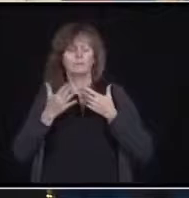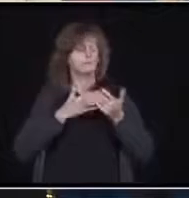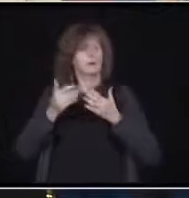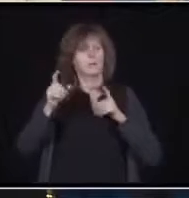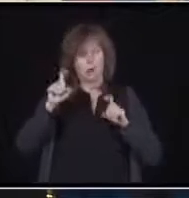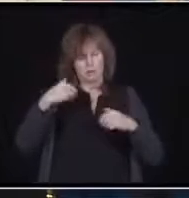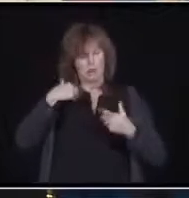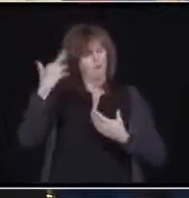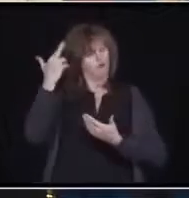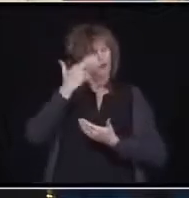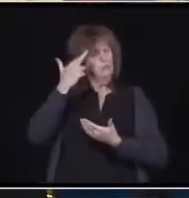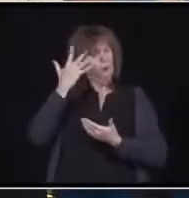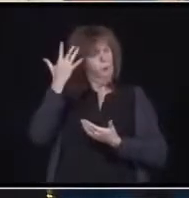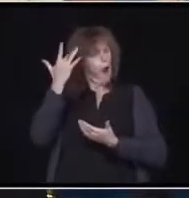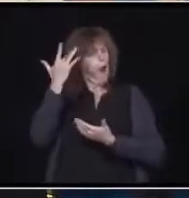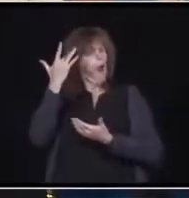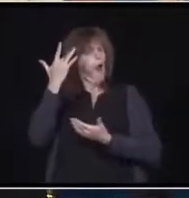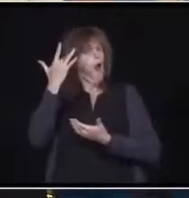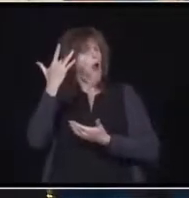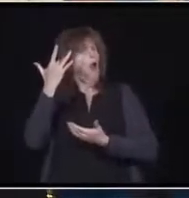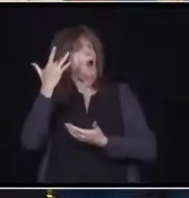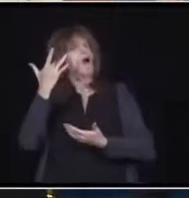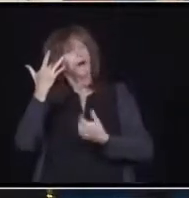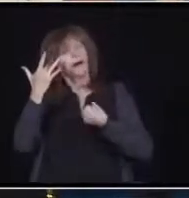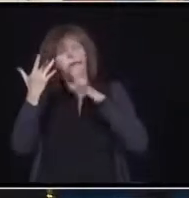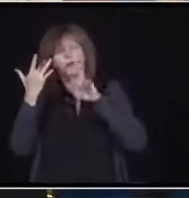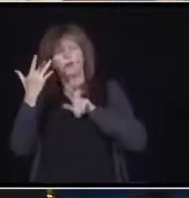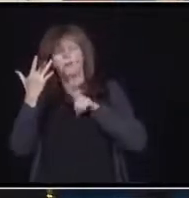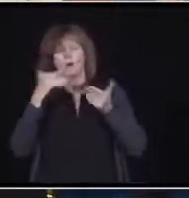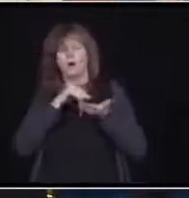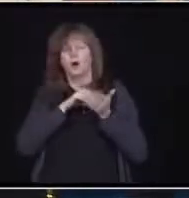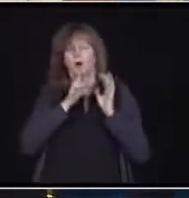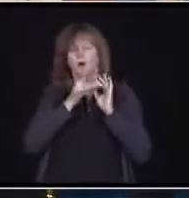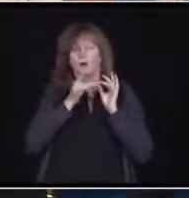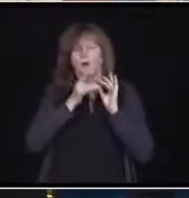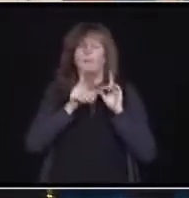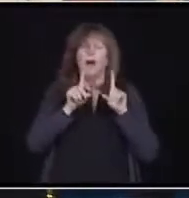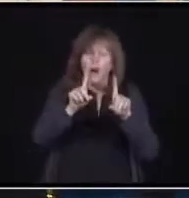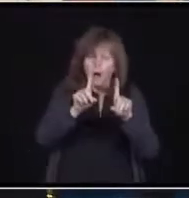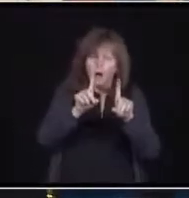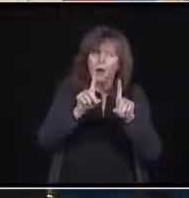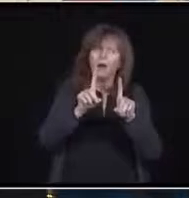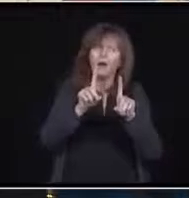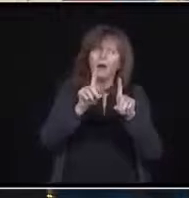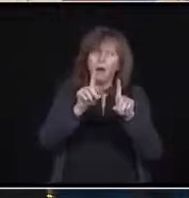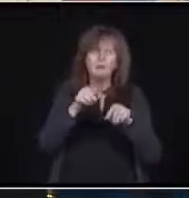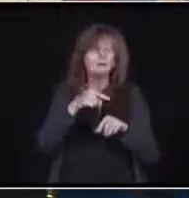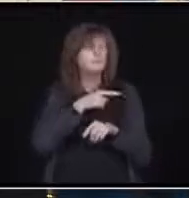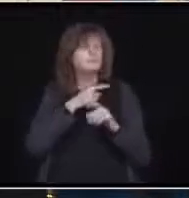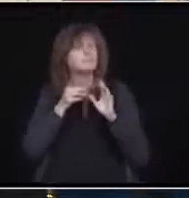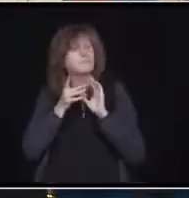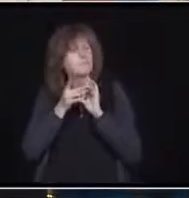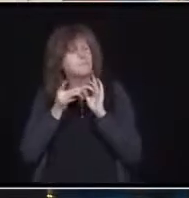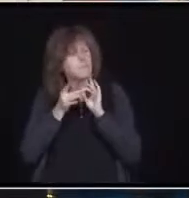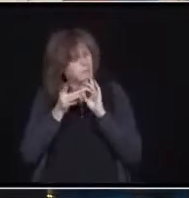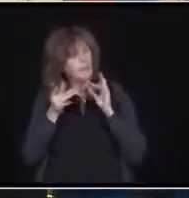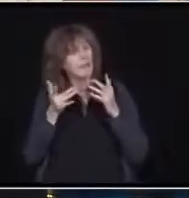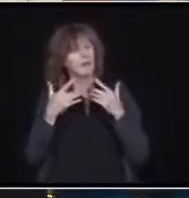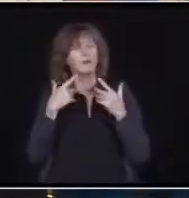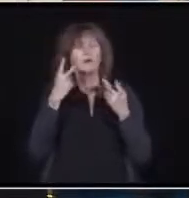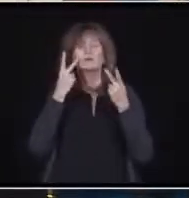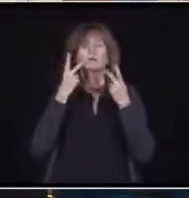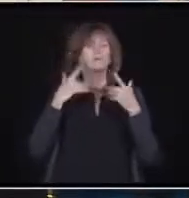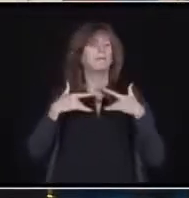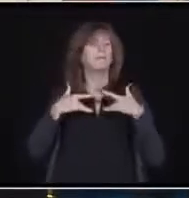to Dr. Williams right now, as Dr. Williams said the other day, we're seeing it more with the staff in the kitchen areas, per